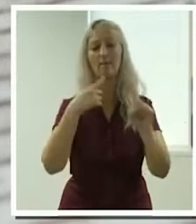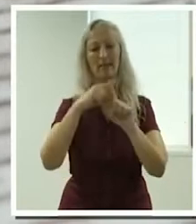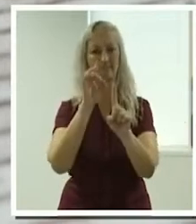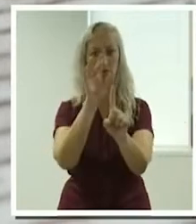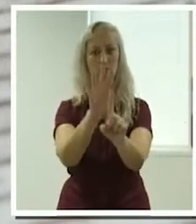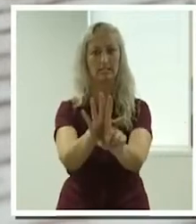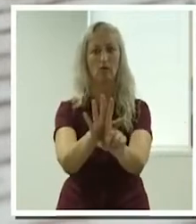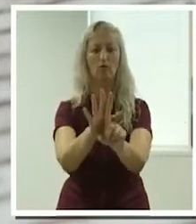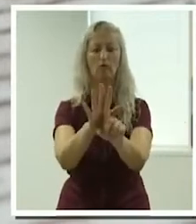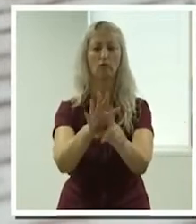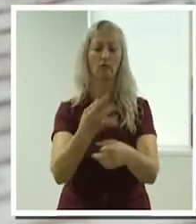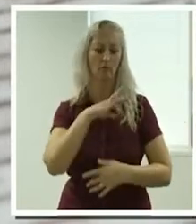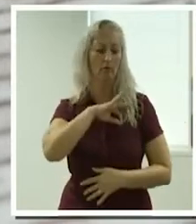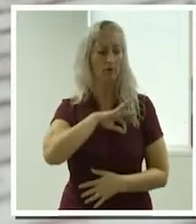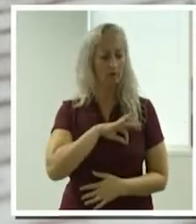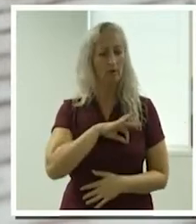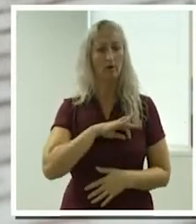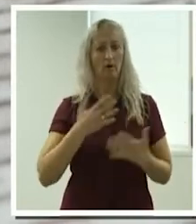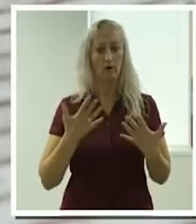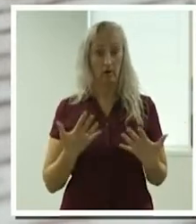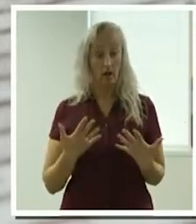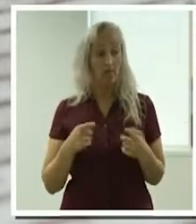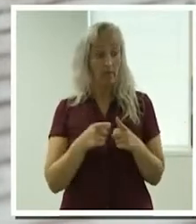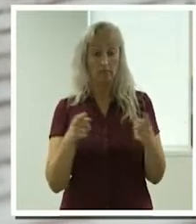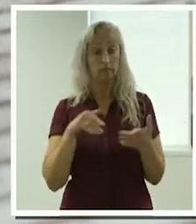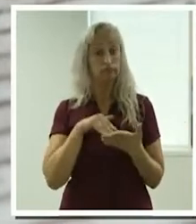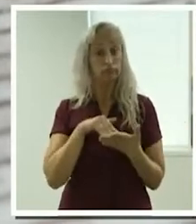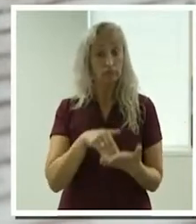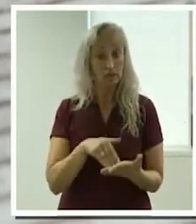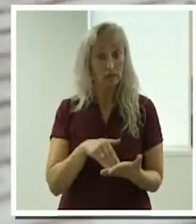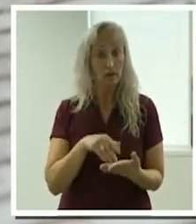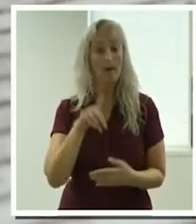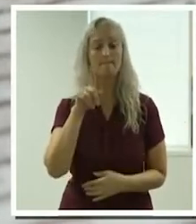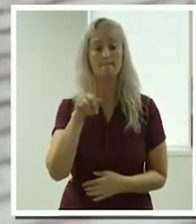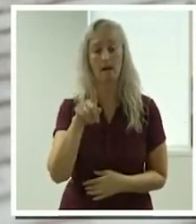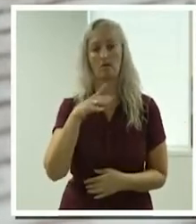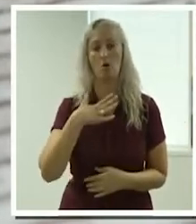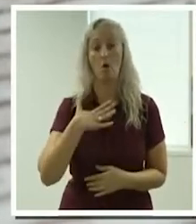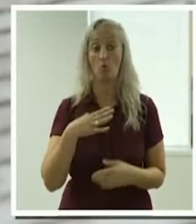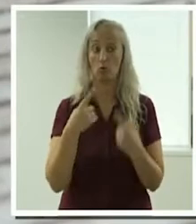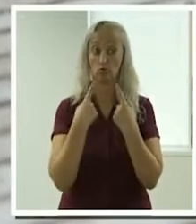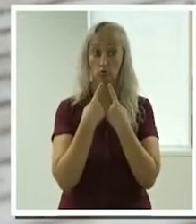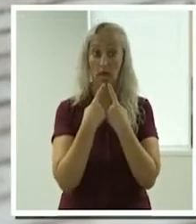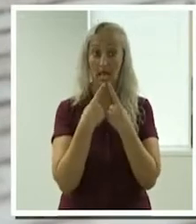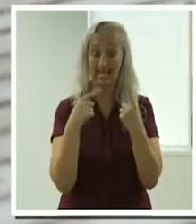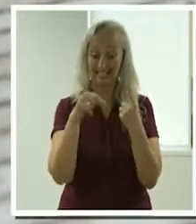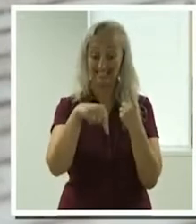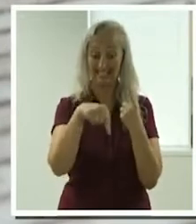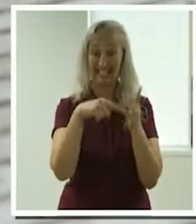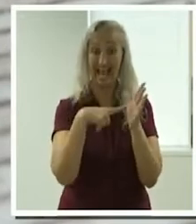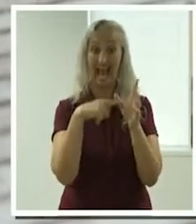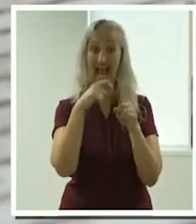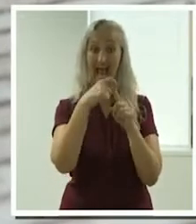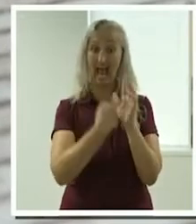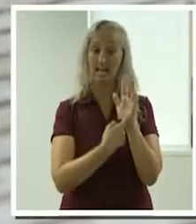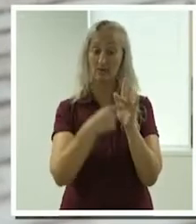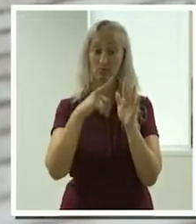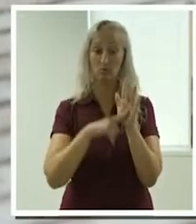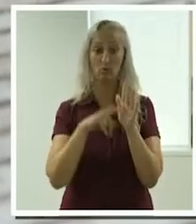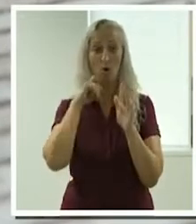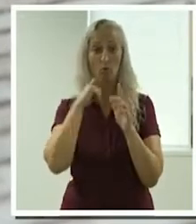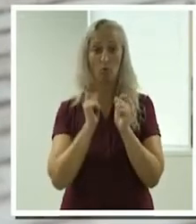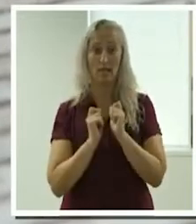And all of that has been some level of peer support. However, wanted to announce that this April, we're going to launch counselling